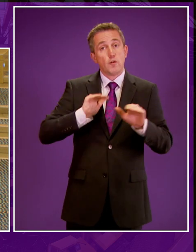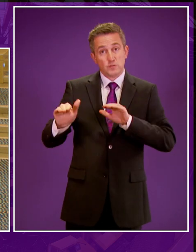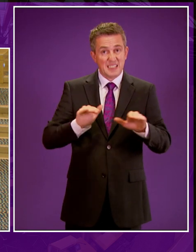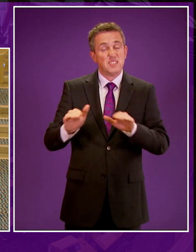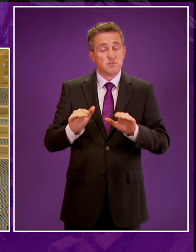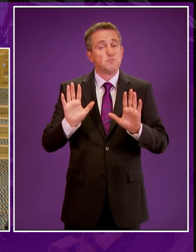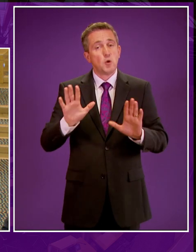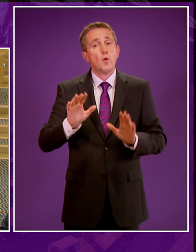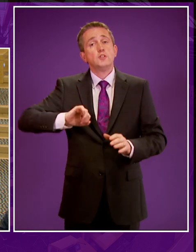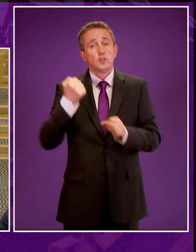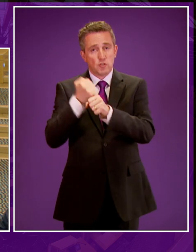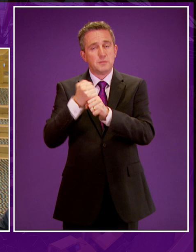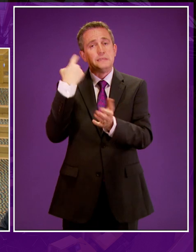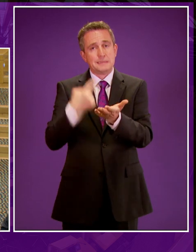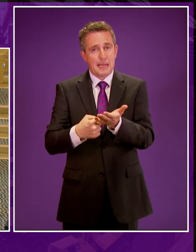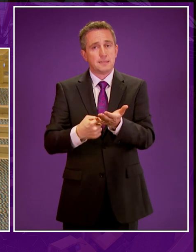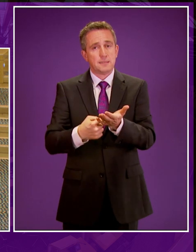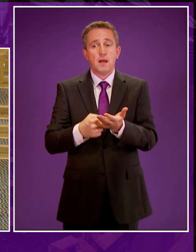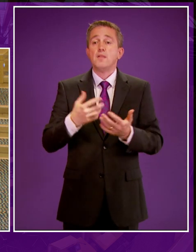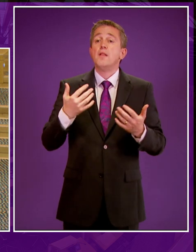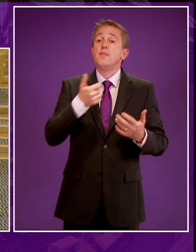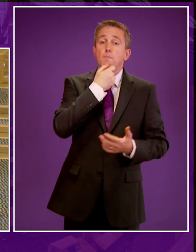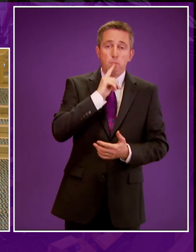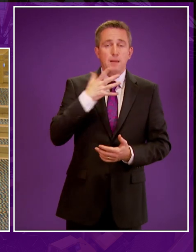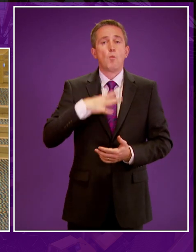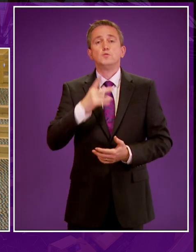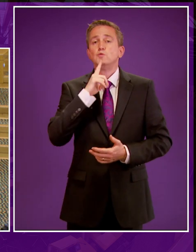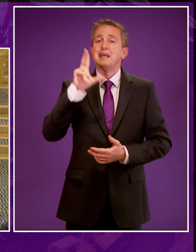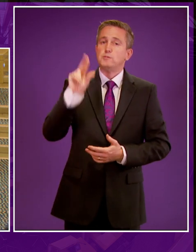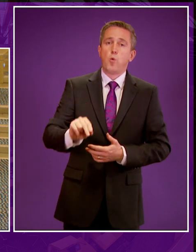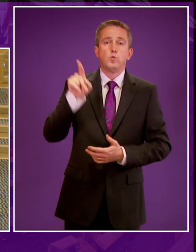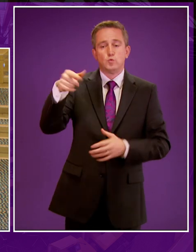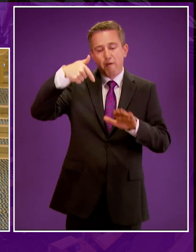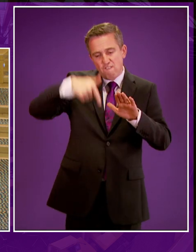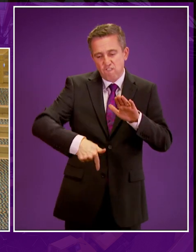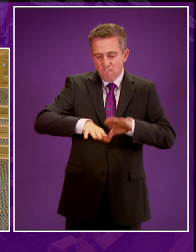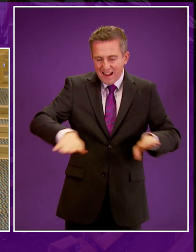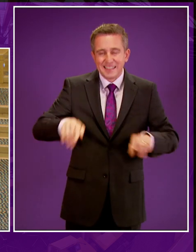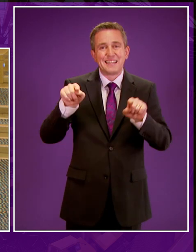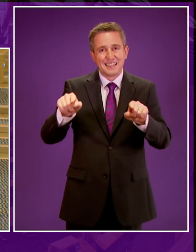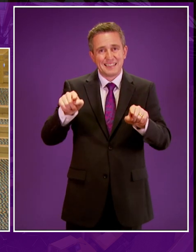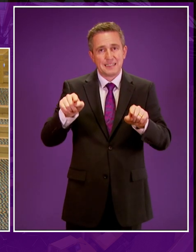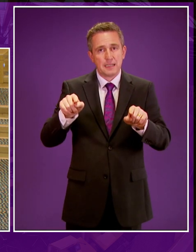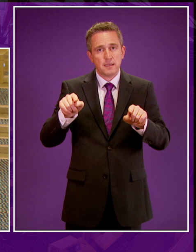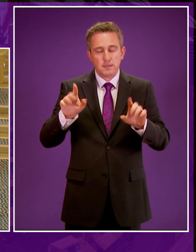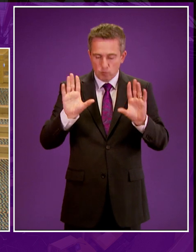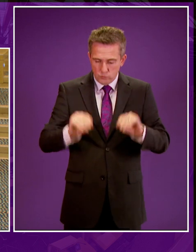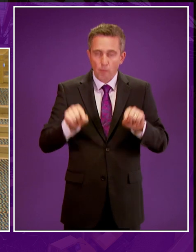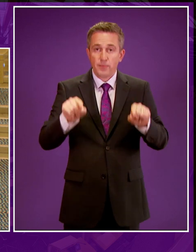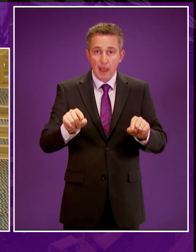officer, the Scottish Government has concluded it's in the public interest to say no to fracking. The steps we have taken have given immediate effect to this position.